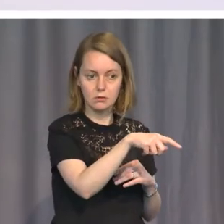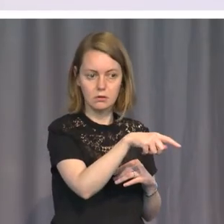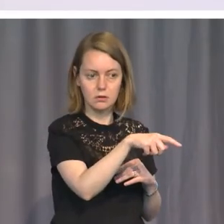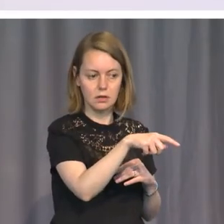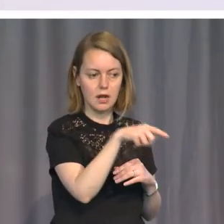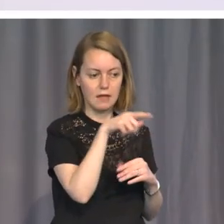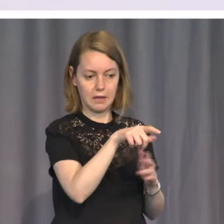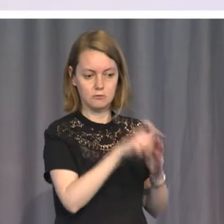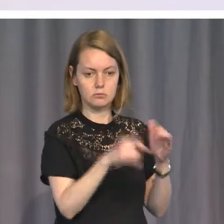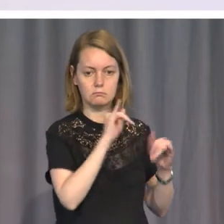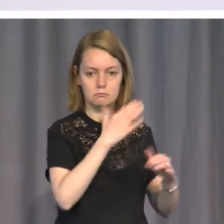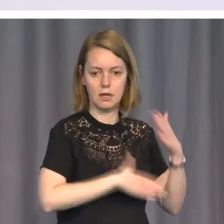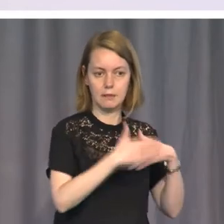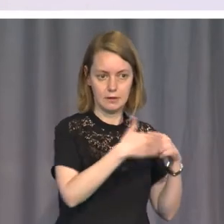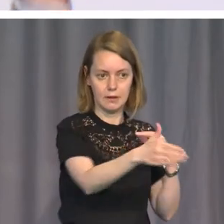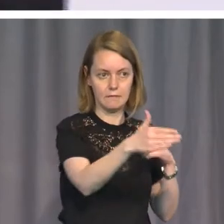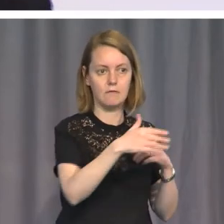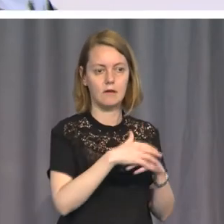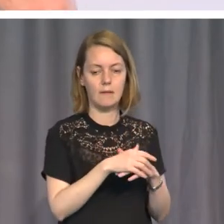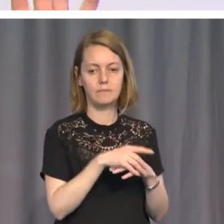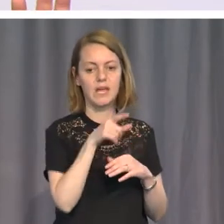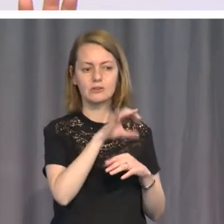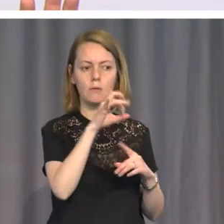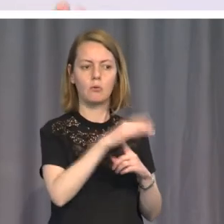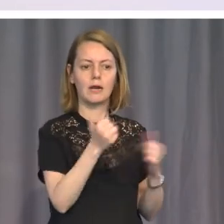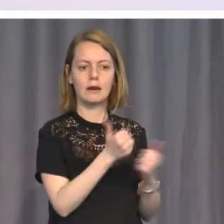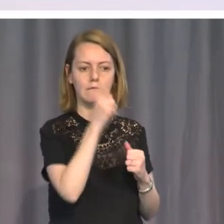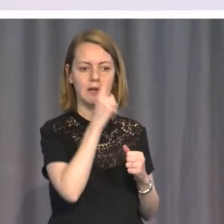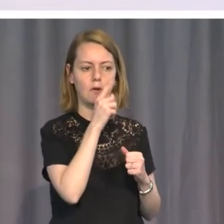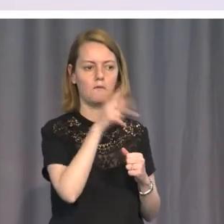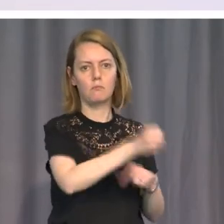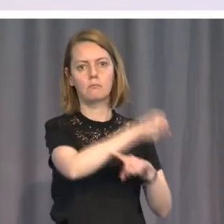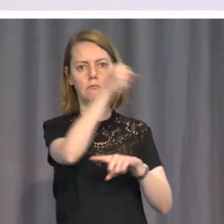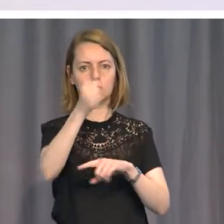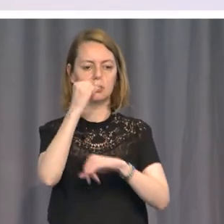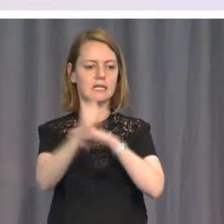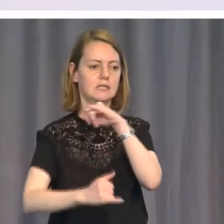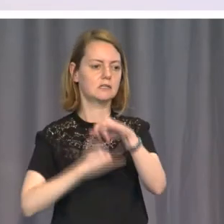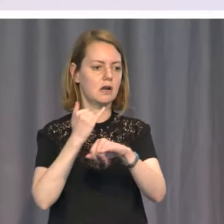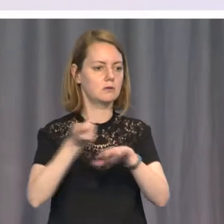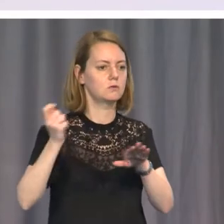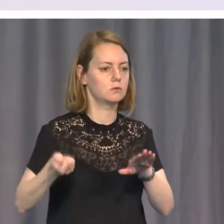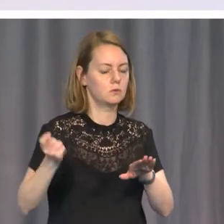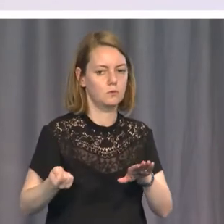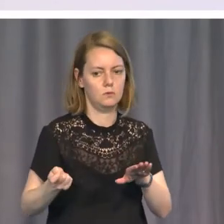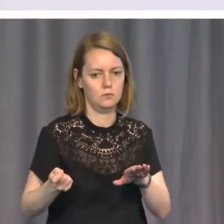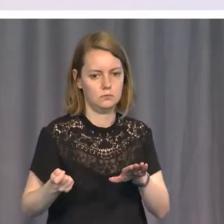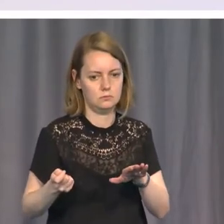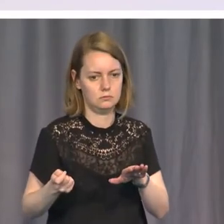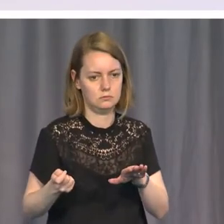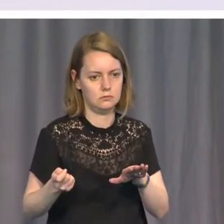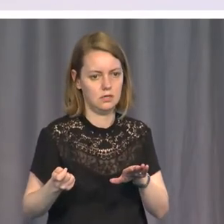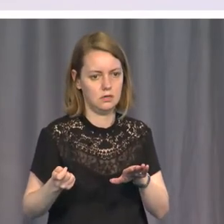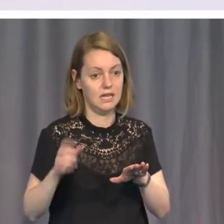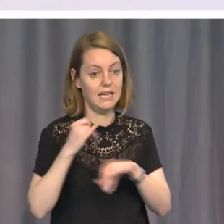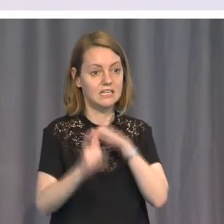against humanity, but not important enough for the international community to put them on trial. But